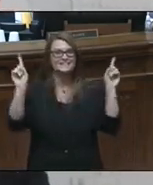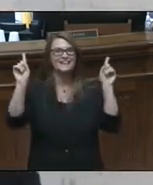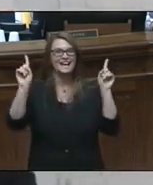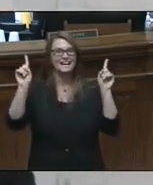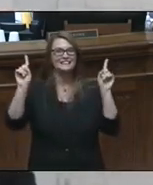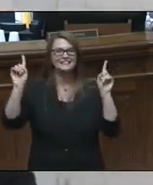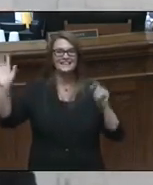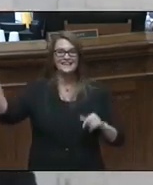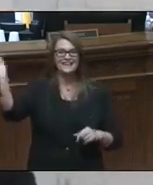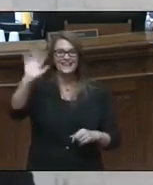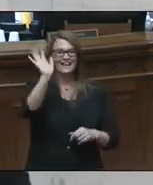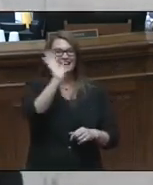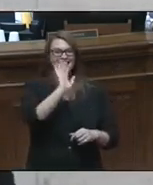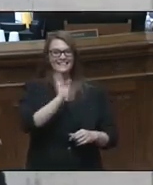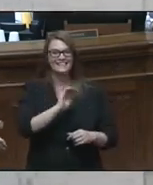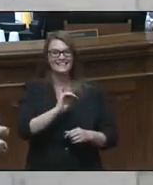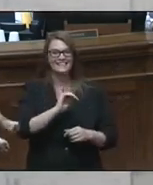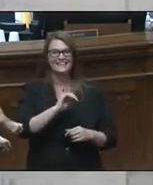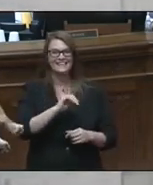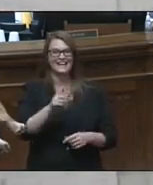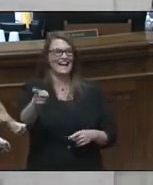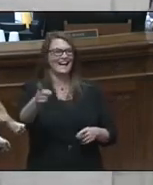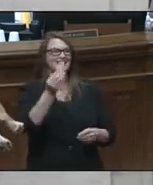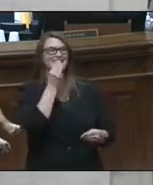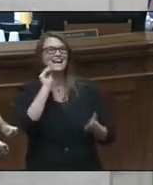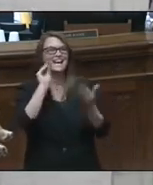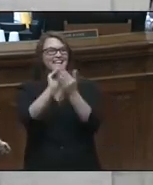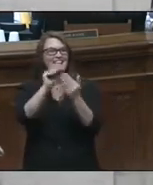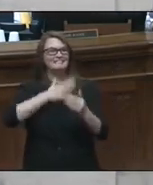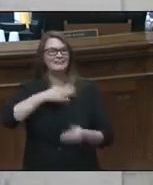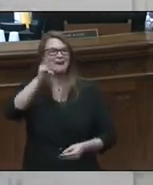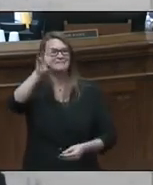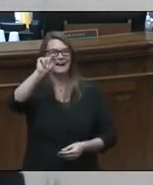and all those out there, kiss her hiney.